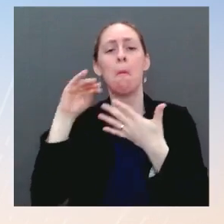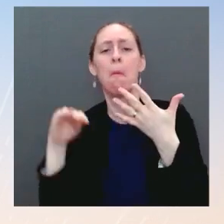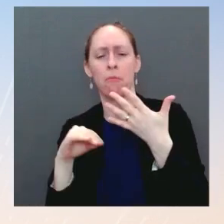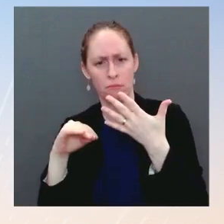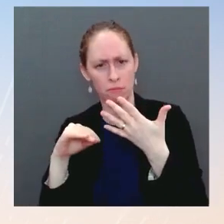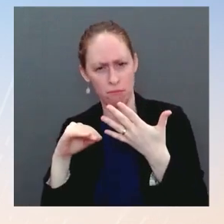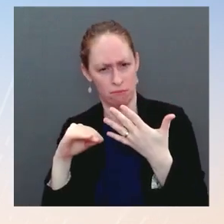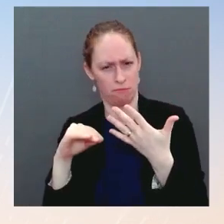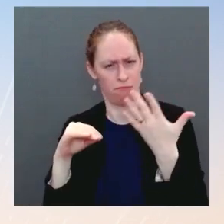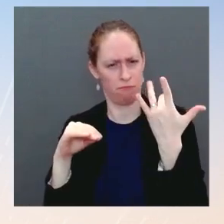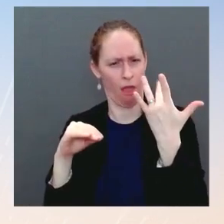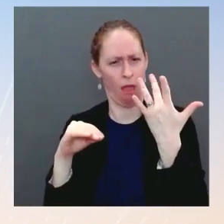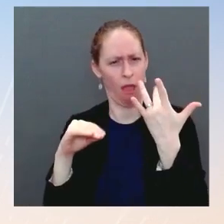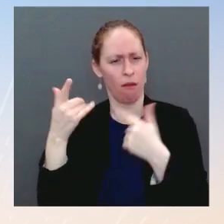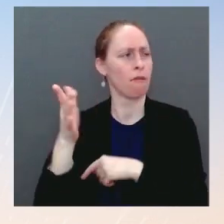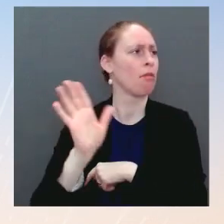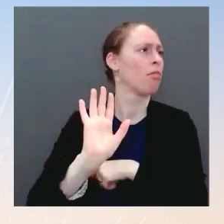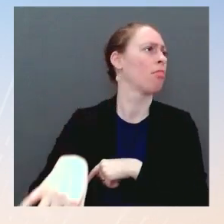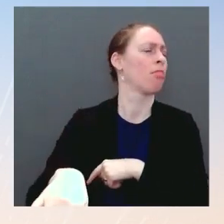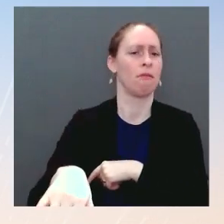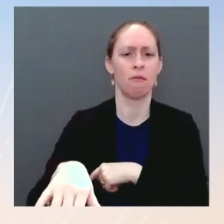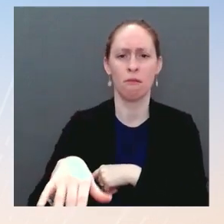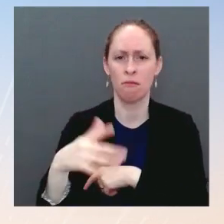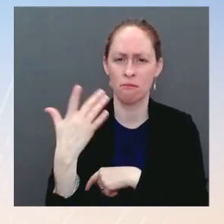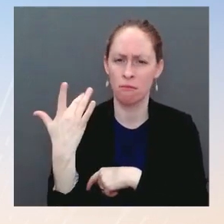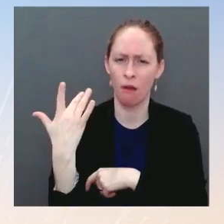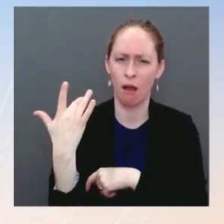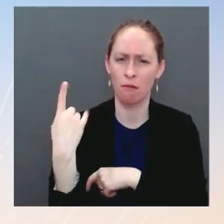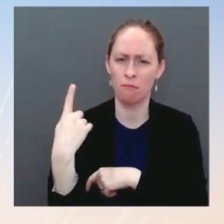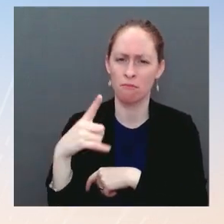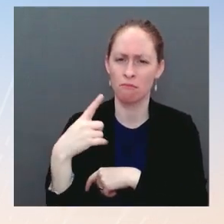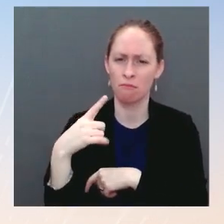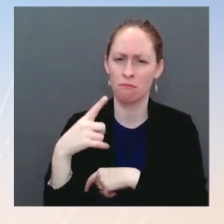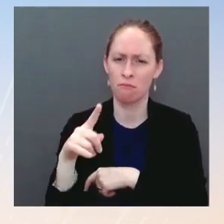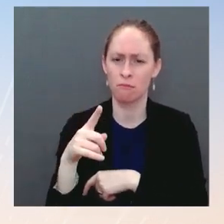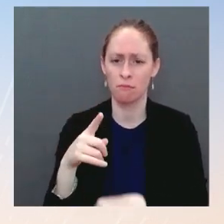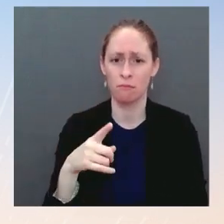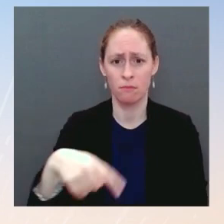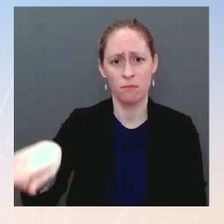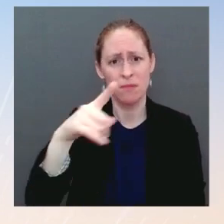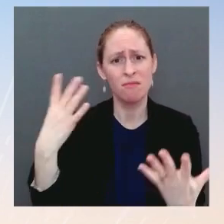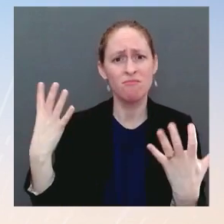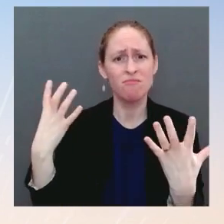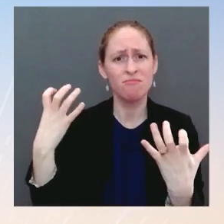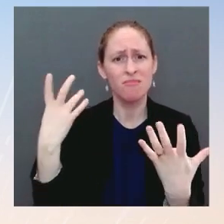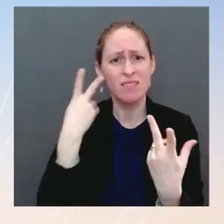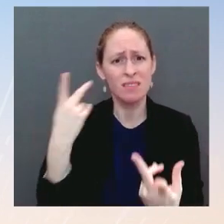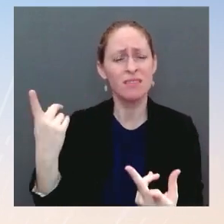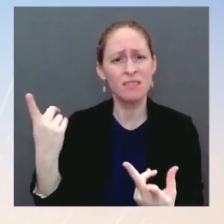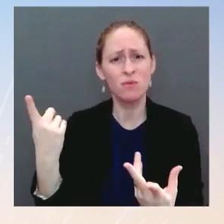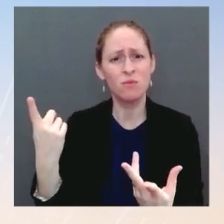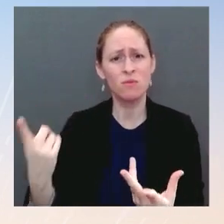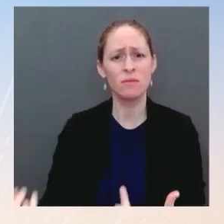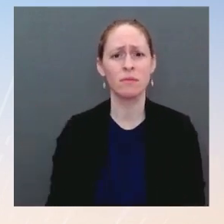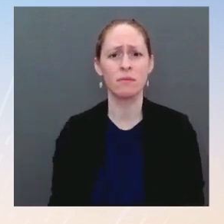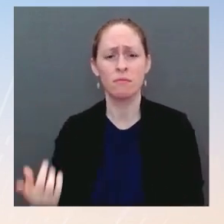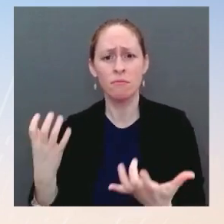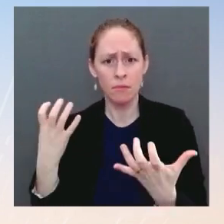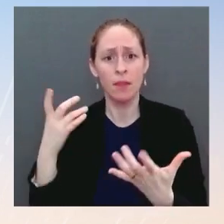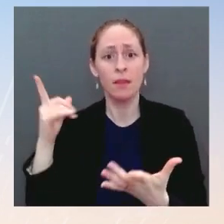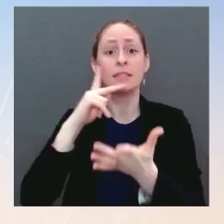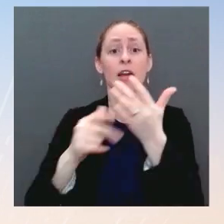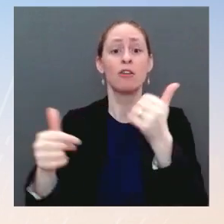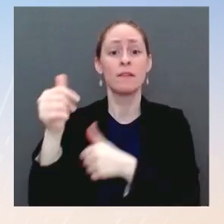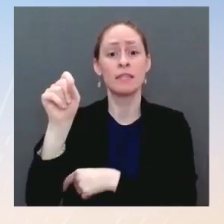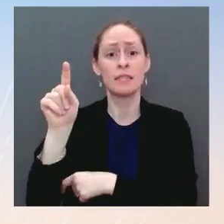with Brazil? I know that Brazil is pushing to have this conversation. Ms. Well, our Secretary of State, our chief diplomat spoke just a few weeks ago with his counterpart